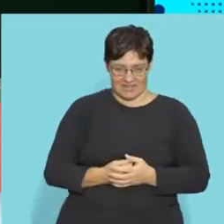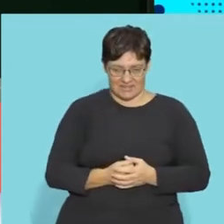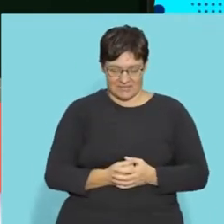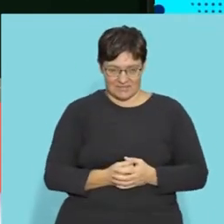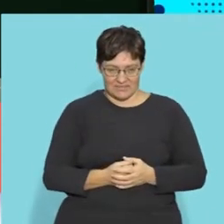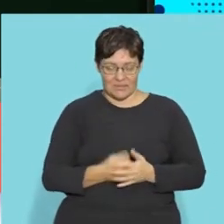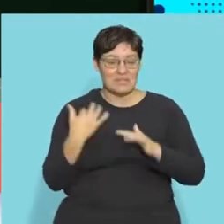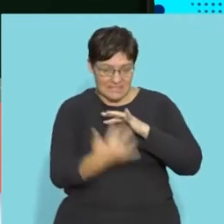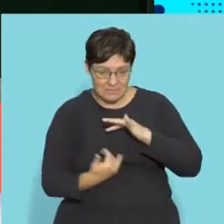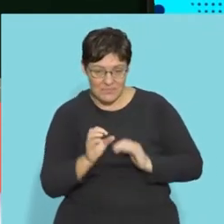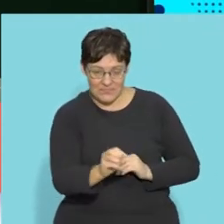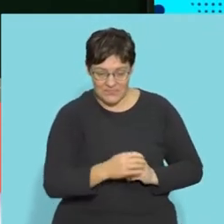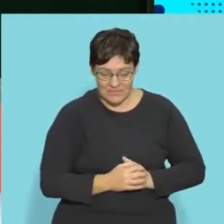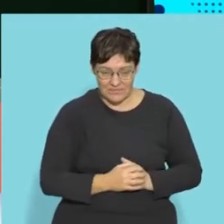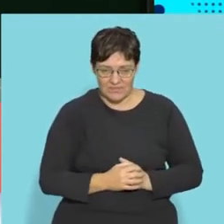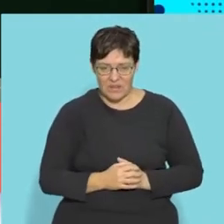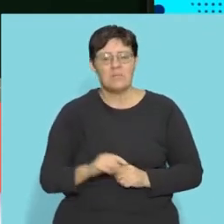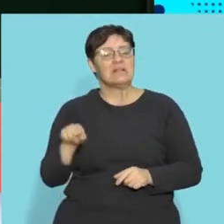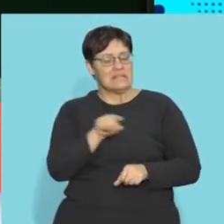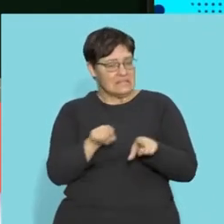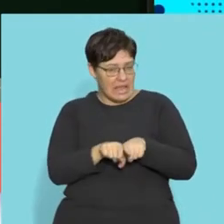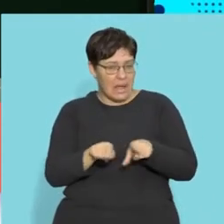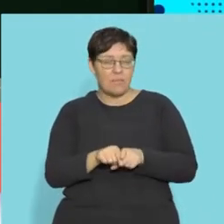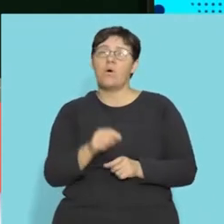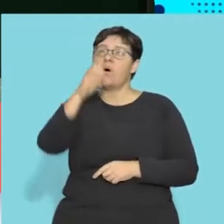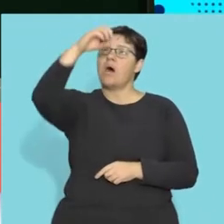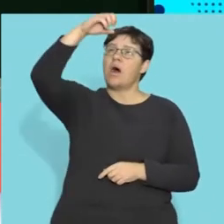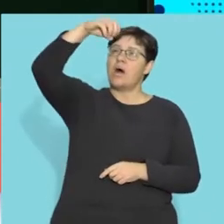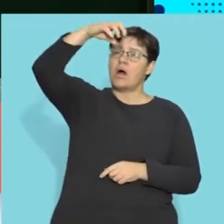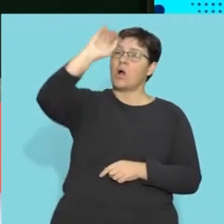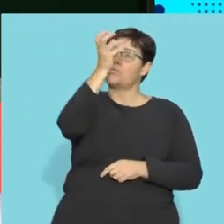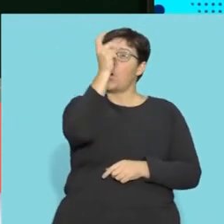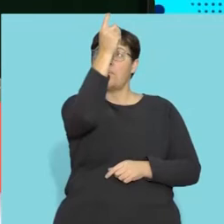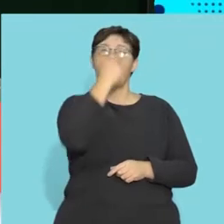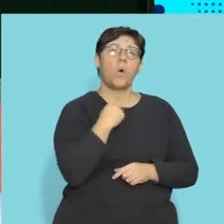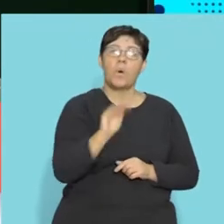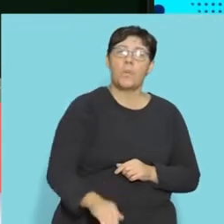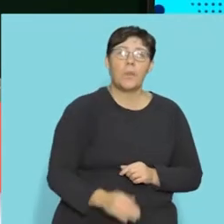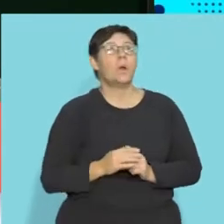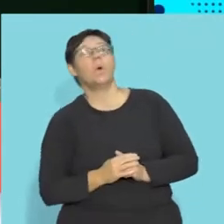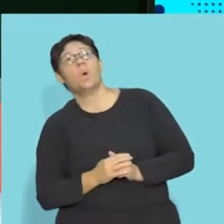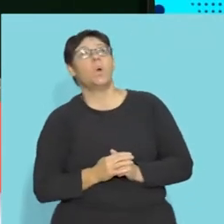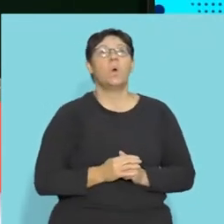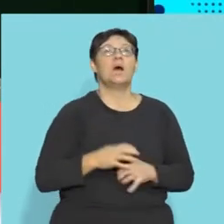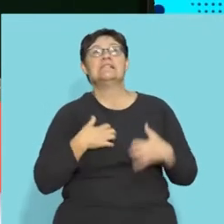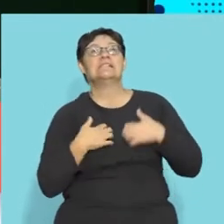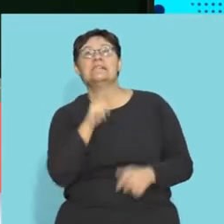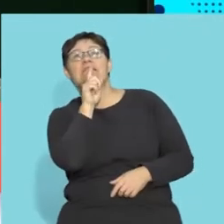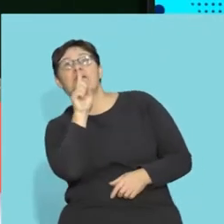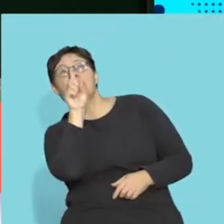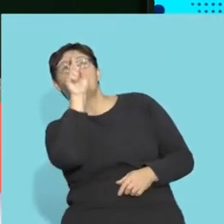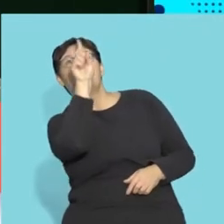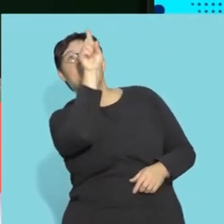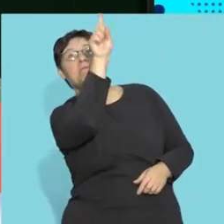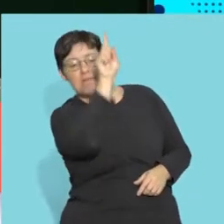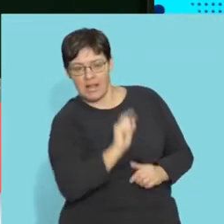right? So that's a type of stimuli. But us old-timers also know that those globes, when we were small, were very